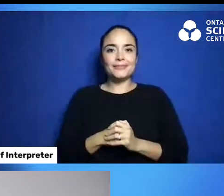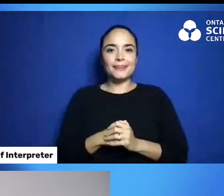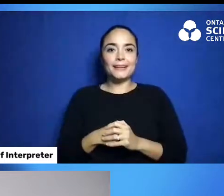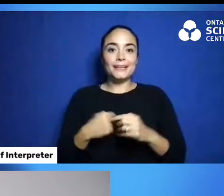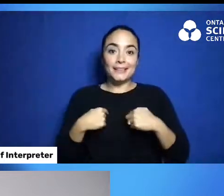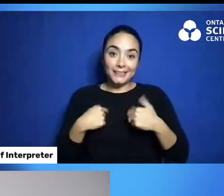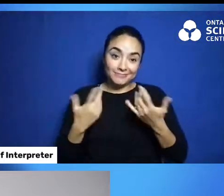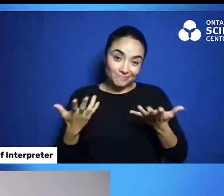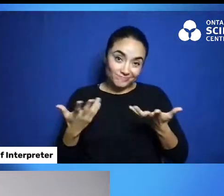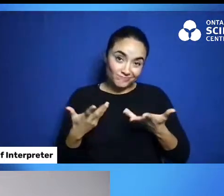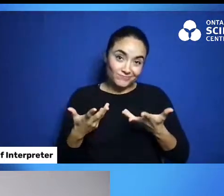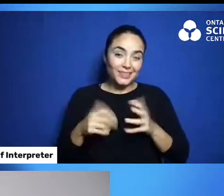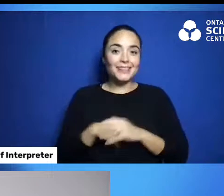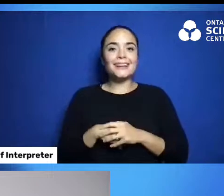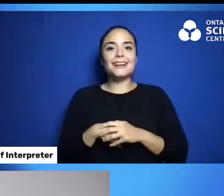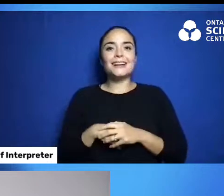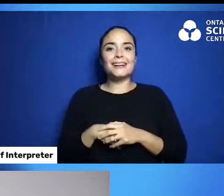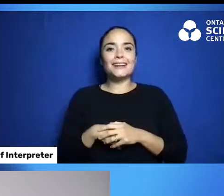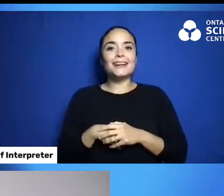Let me dry it up.